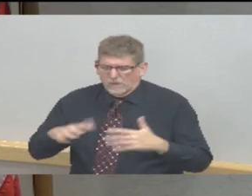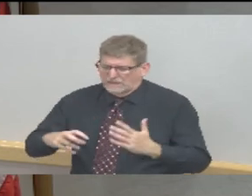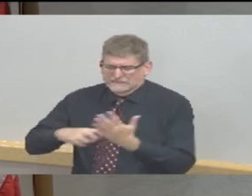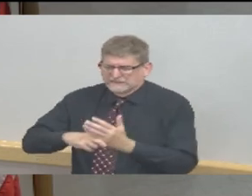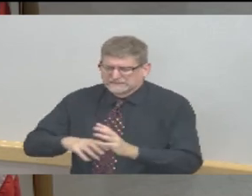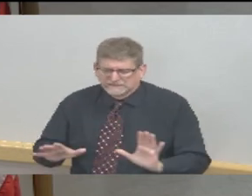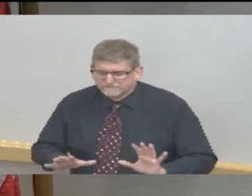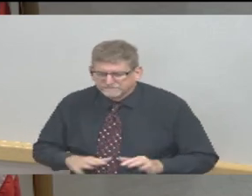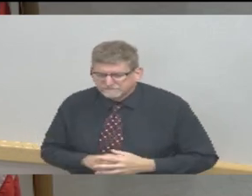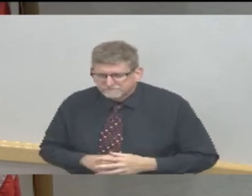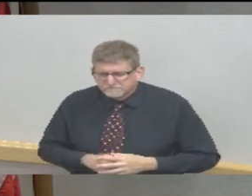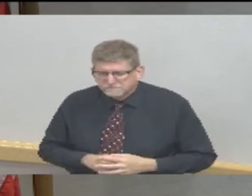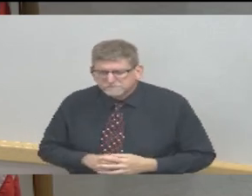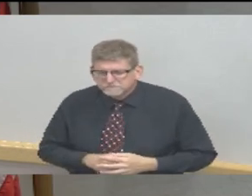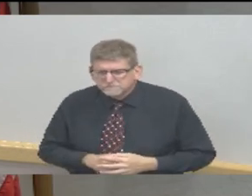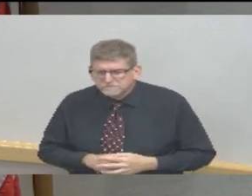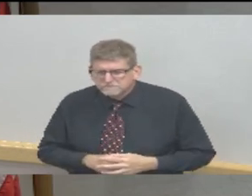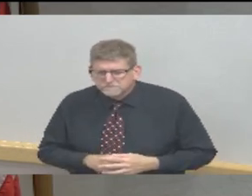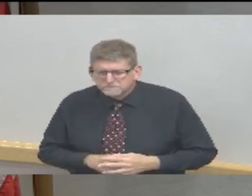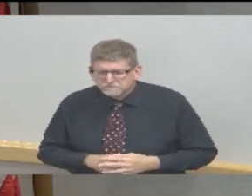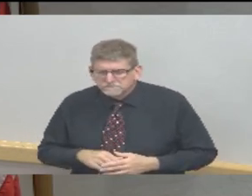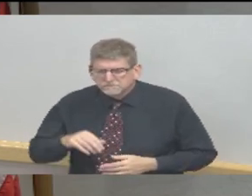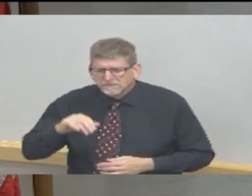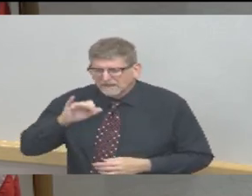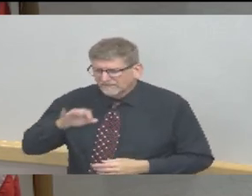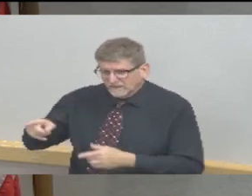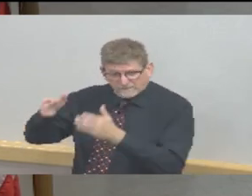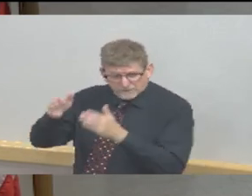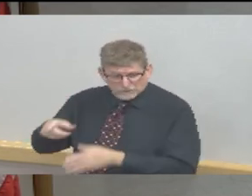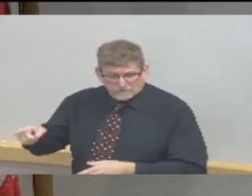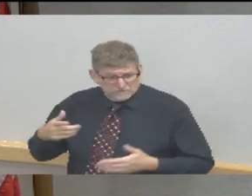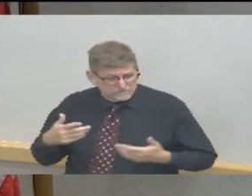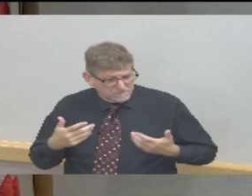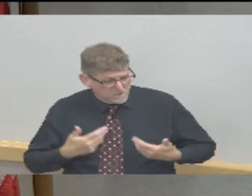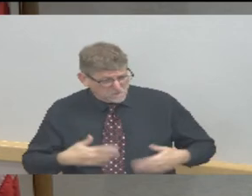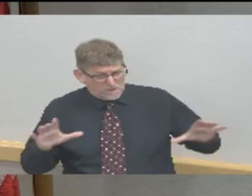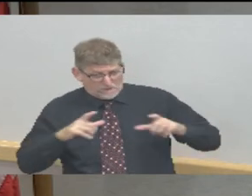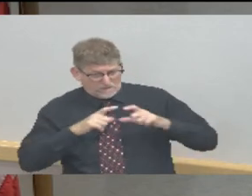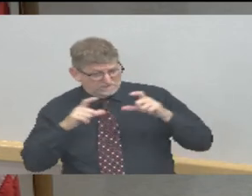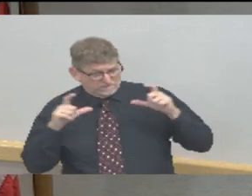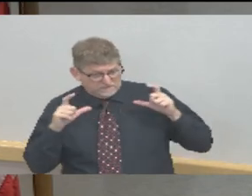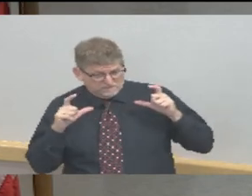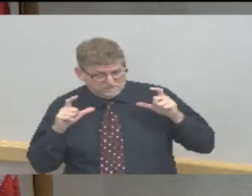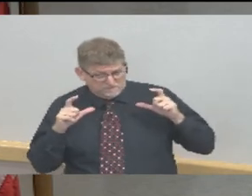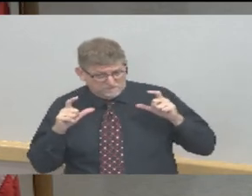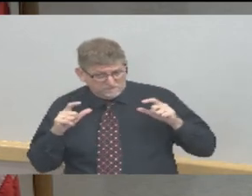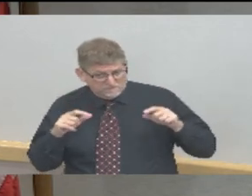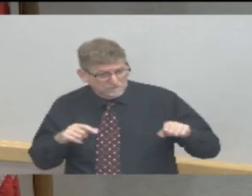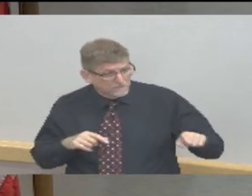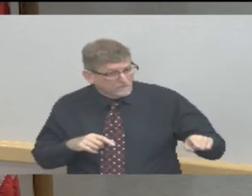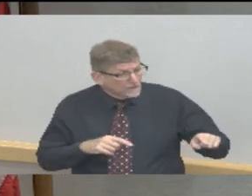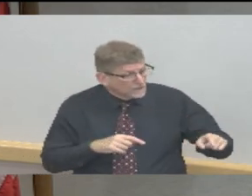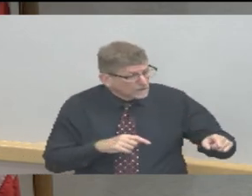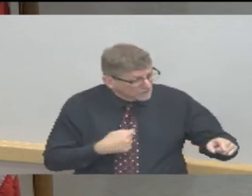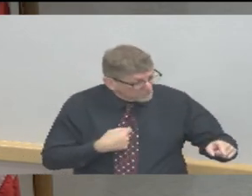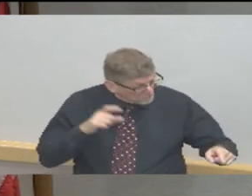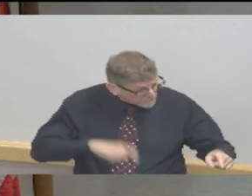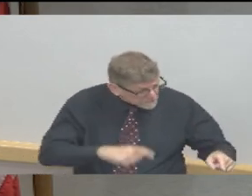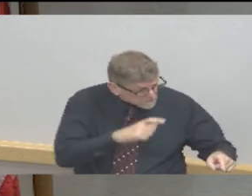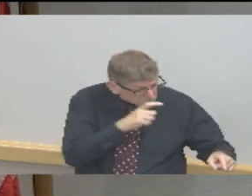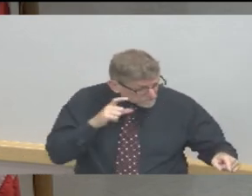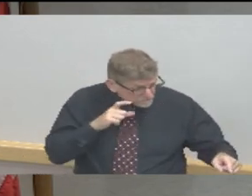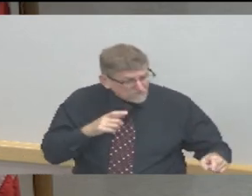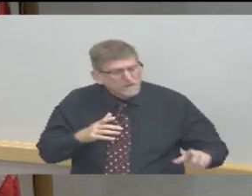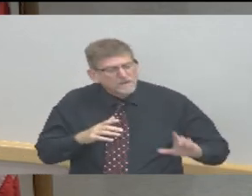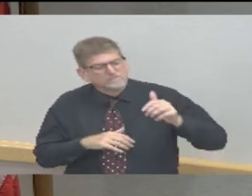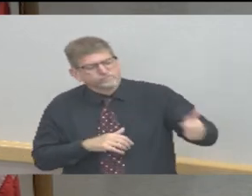going to require it, I'd simply find another place to do business if I felt that strongly about it. You always have the choice. Just use good common